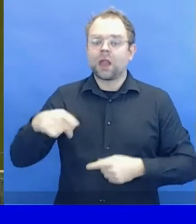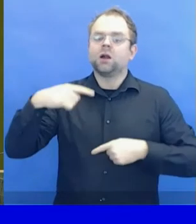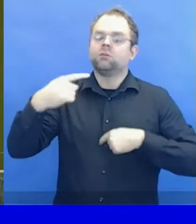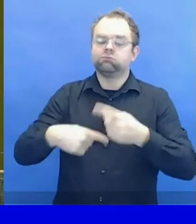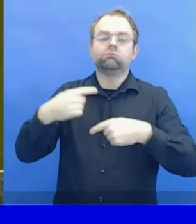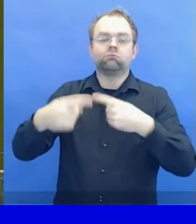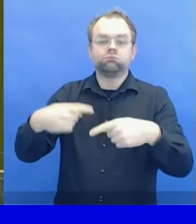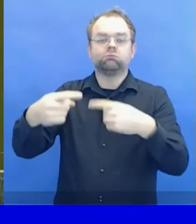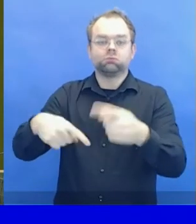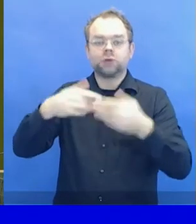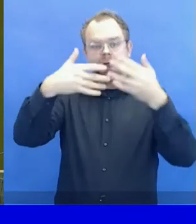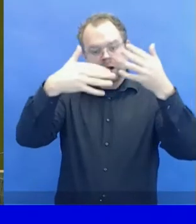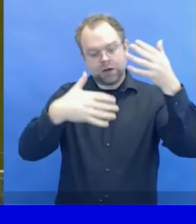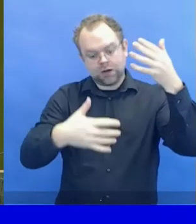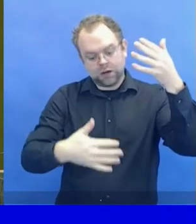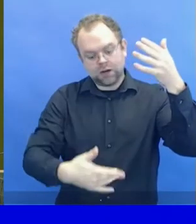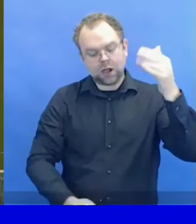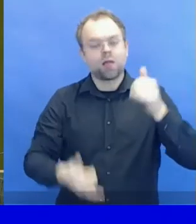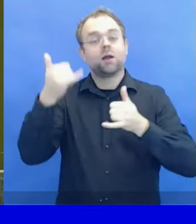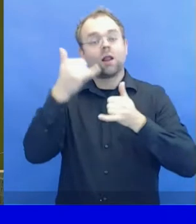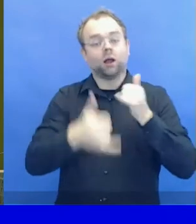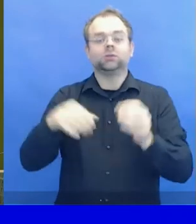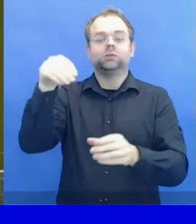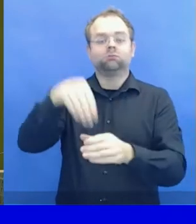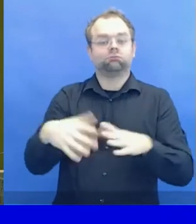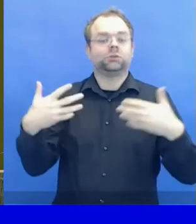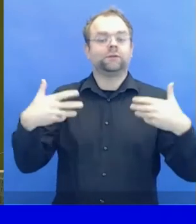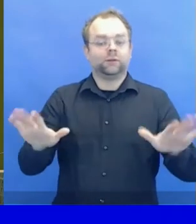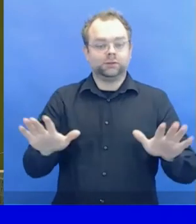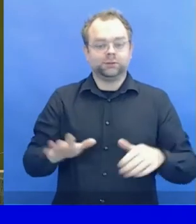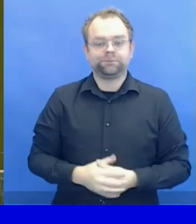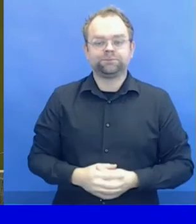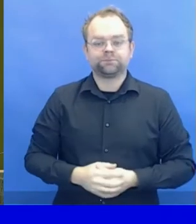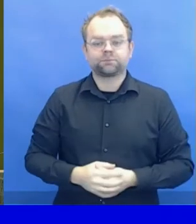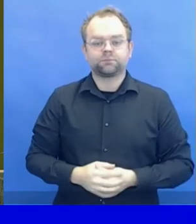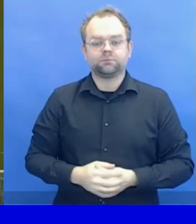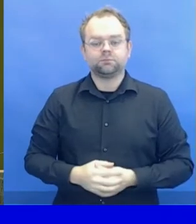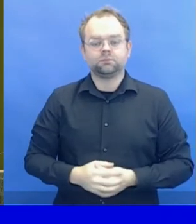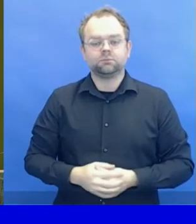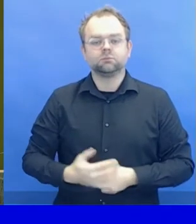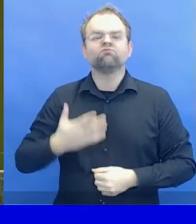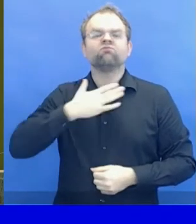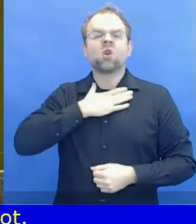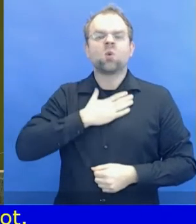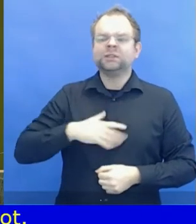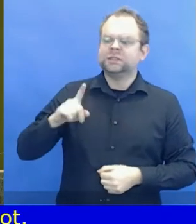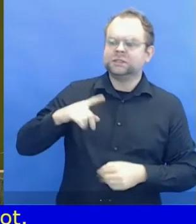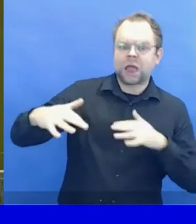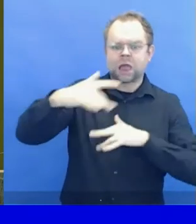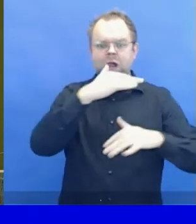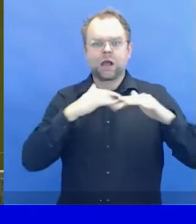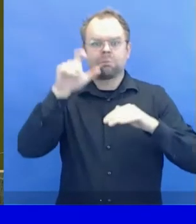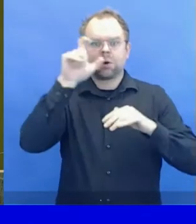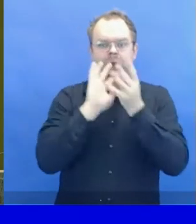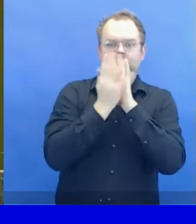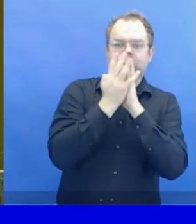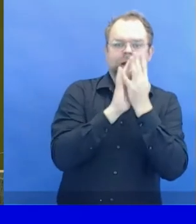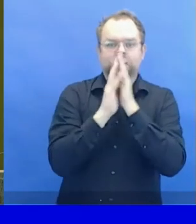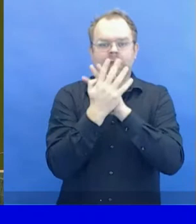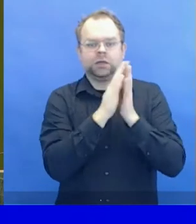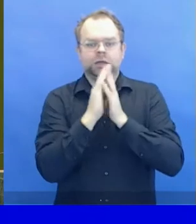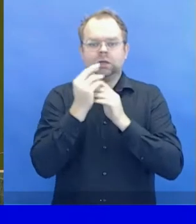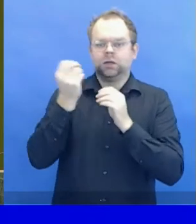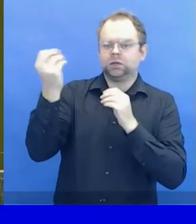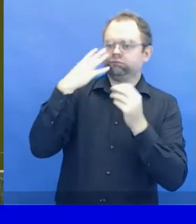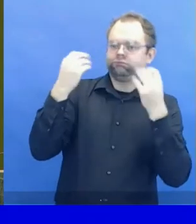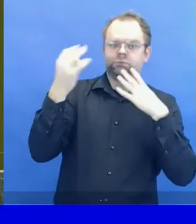representatives are requested to leave the General Assembly Hall upon the casting of the